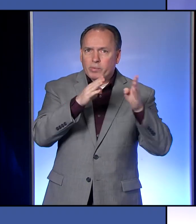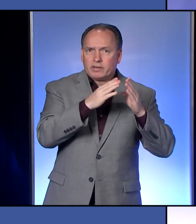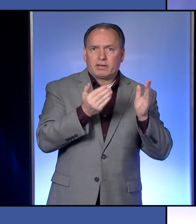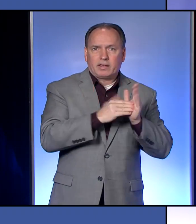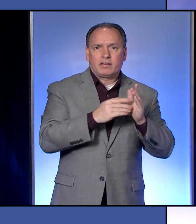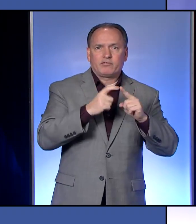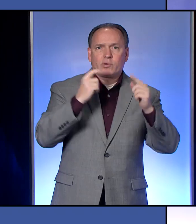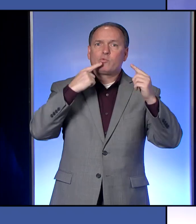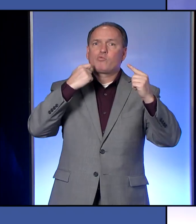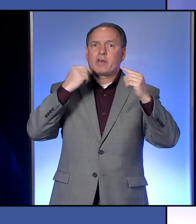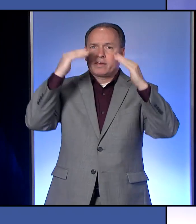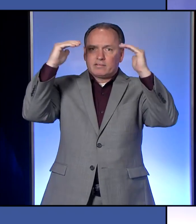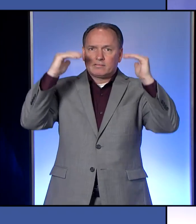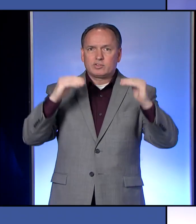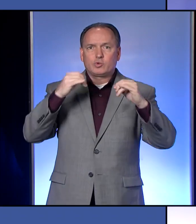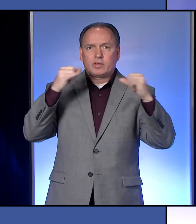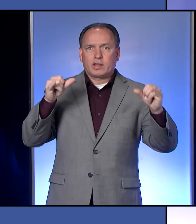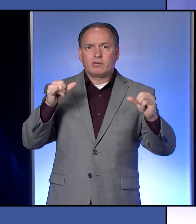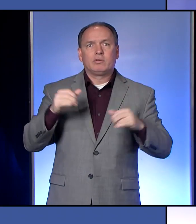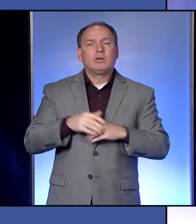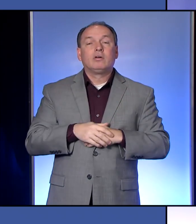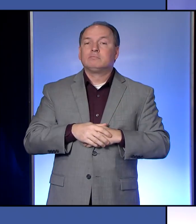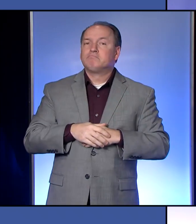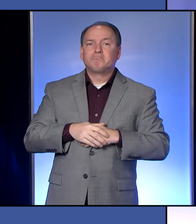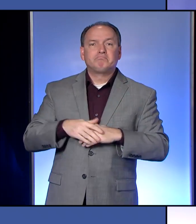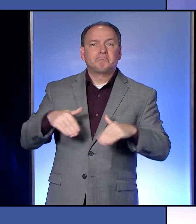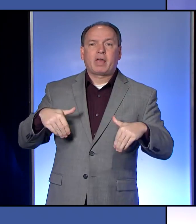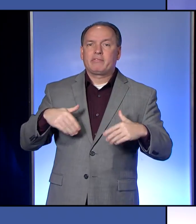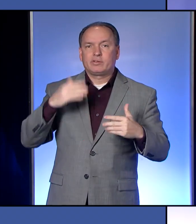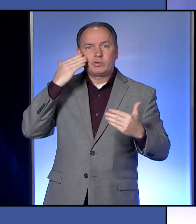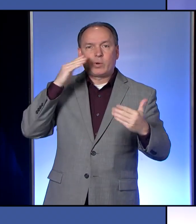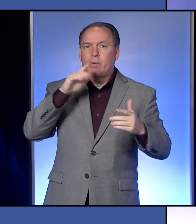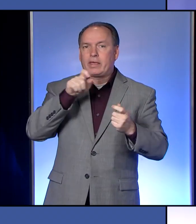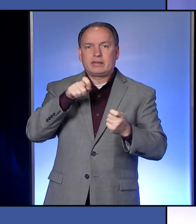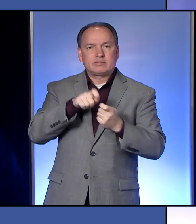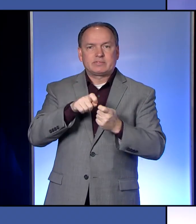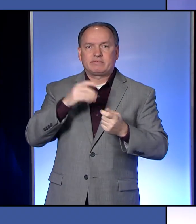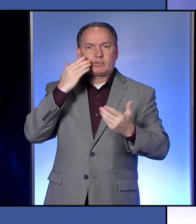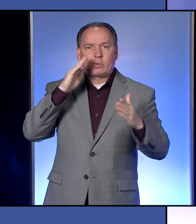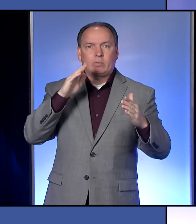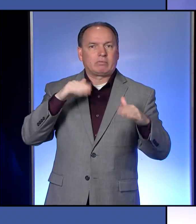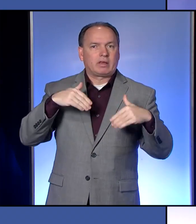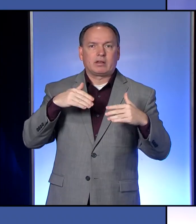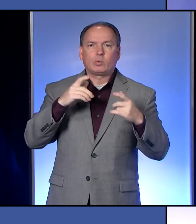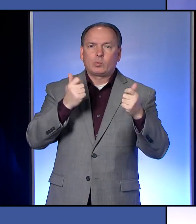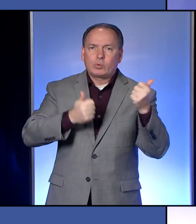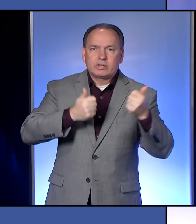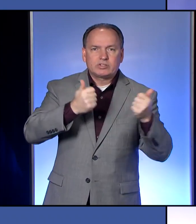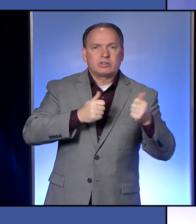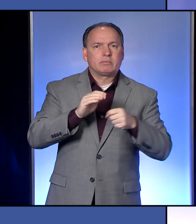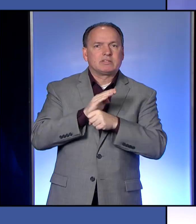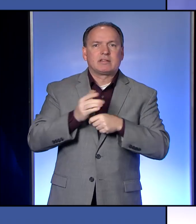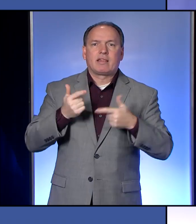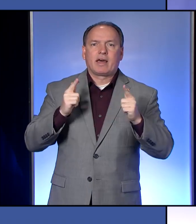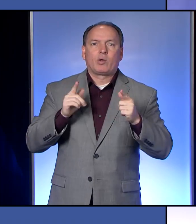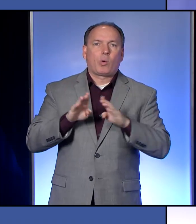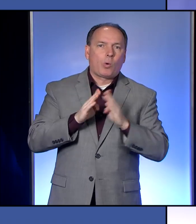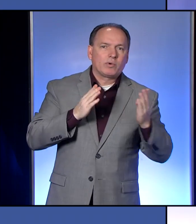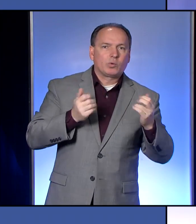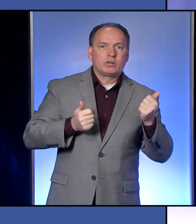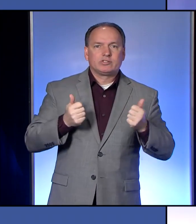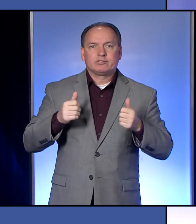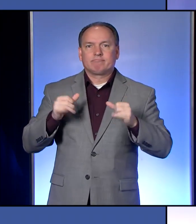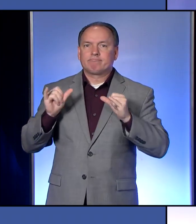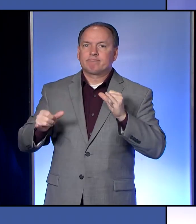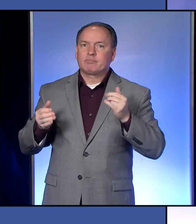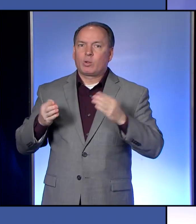yellow? I have not heard about that yet. We don't have any specifics on which businesses will be allowed to open and which ones